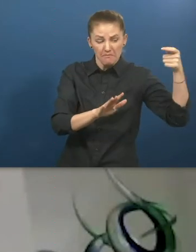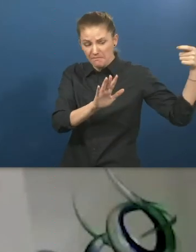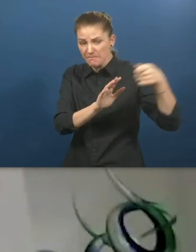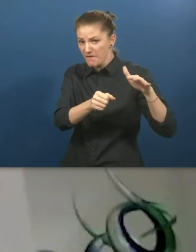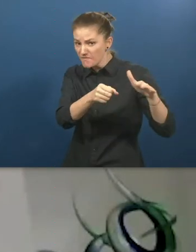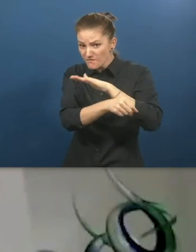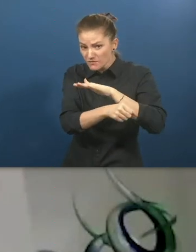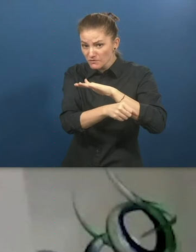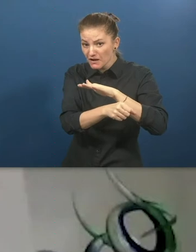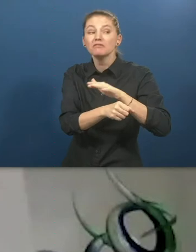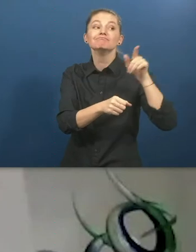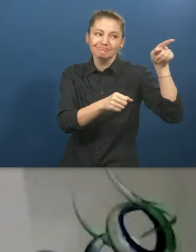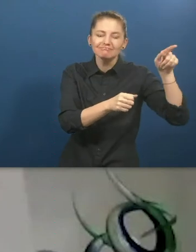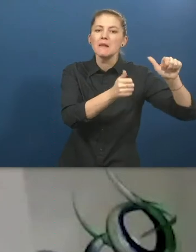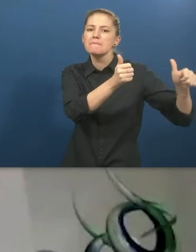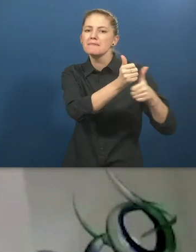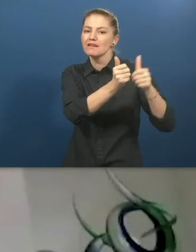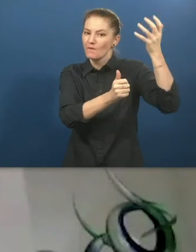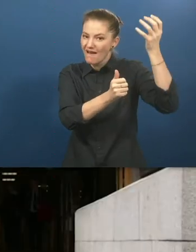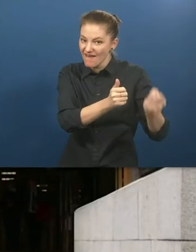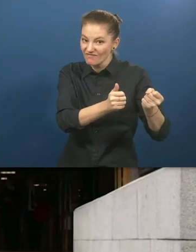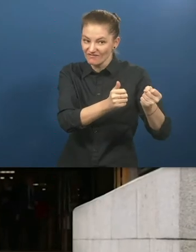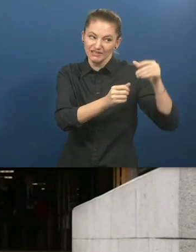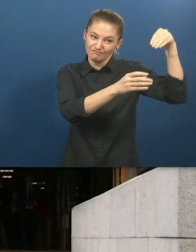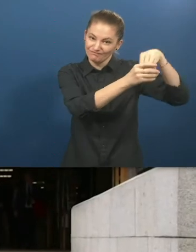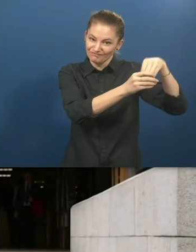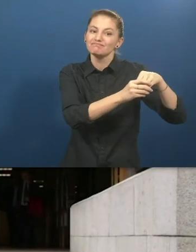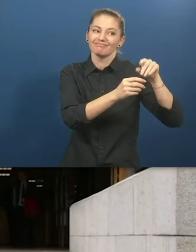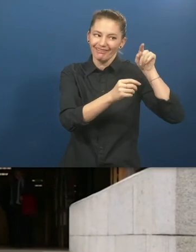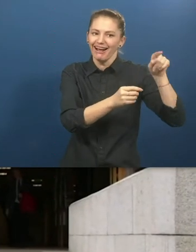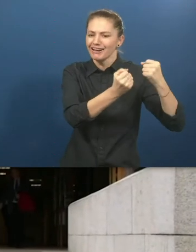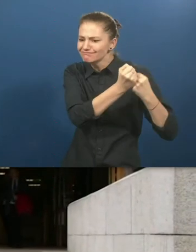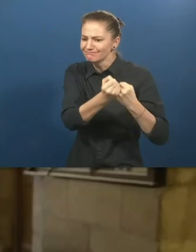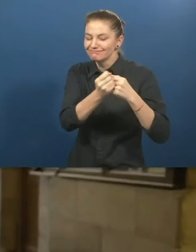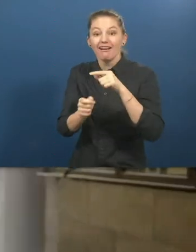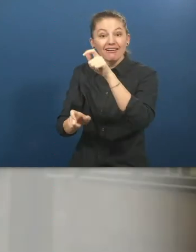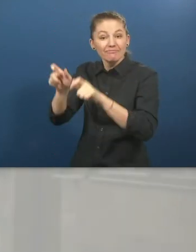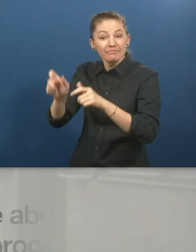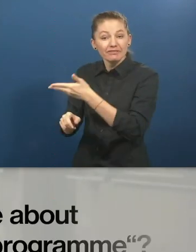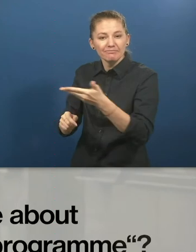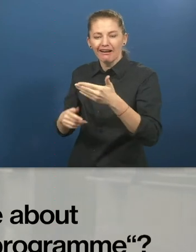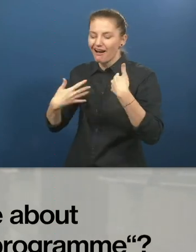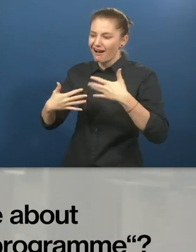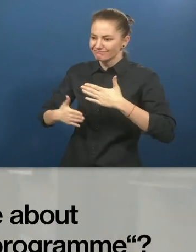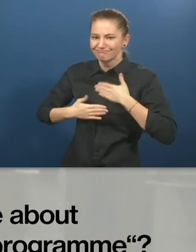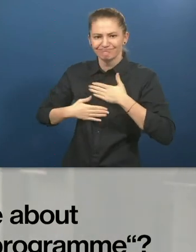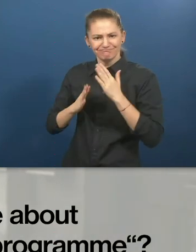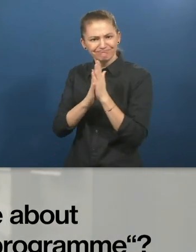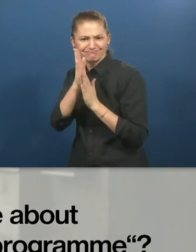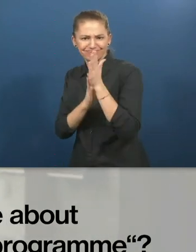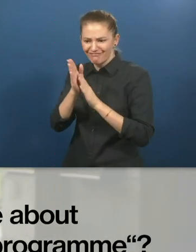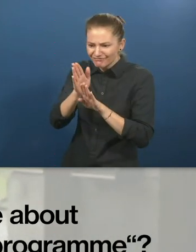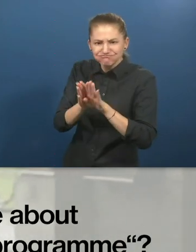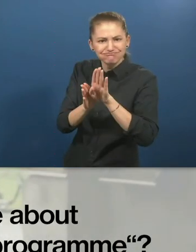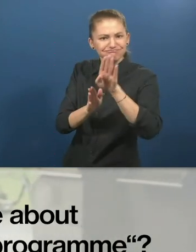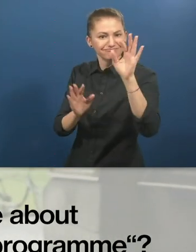mentor from within the business and there's real ambition that these young people will be successful. What is unique and innovative about